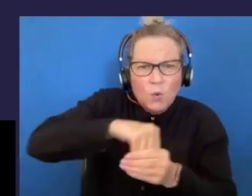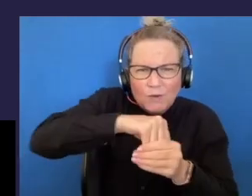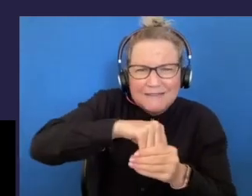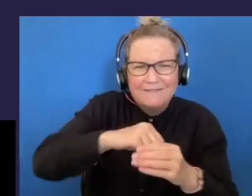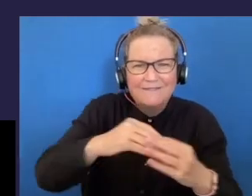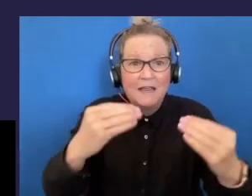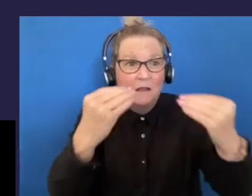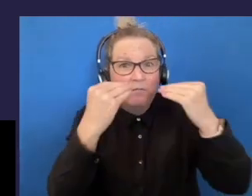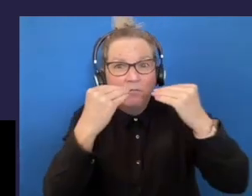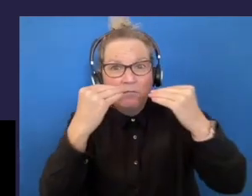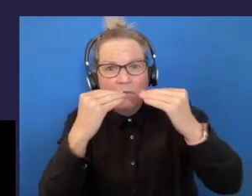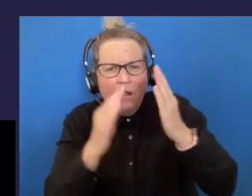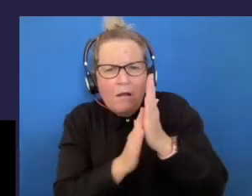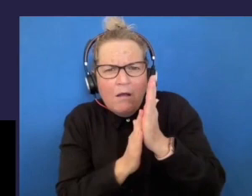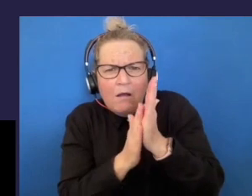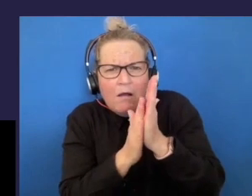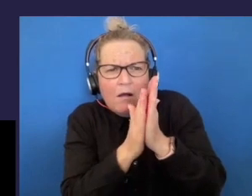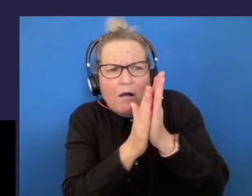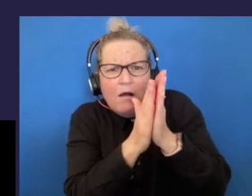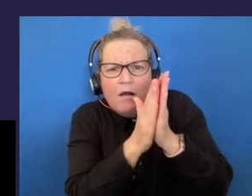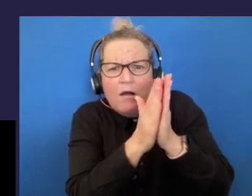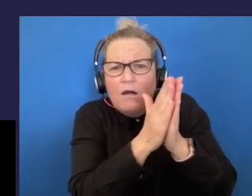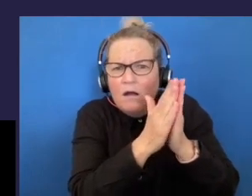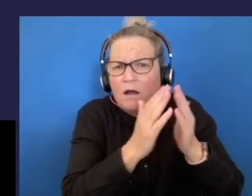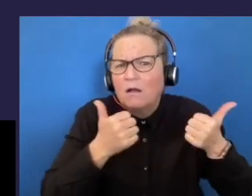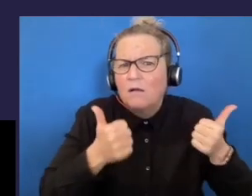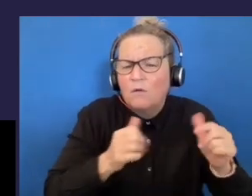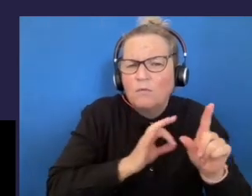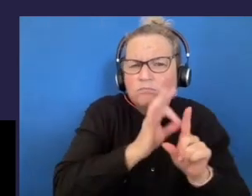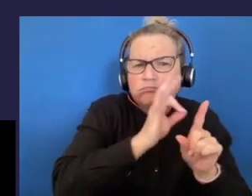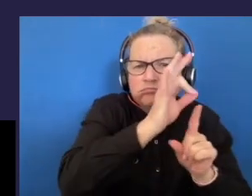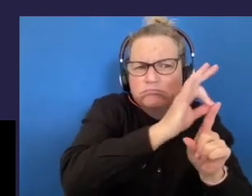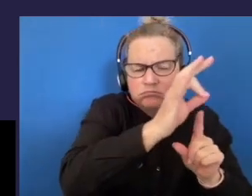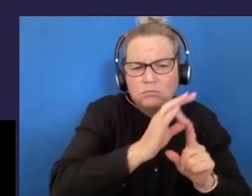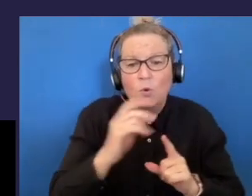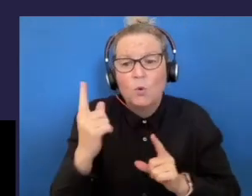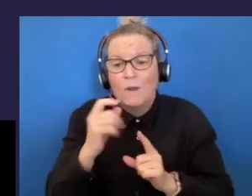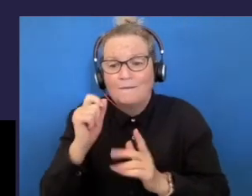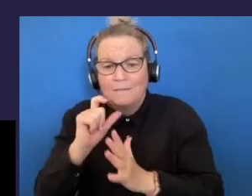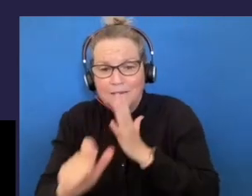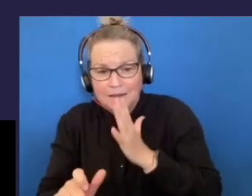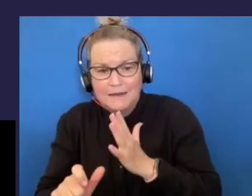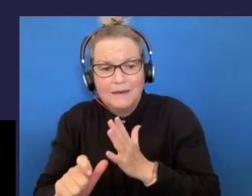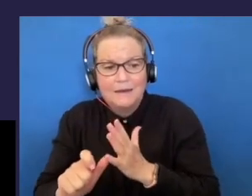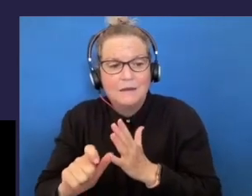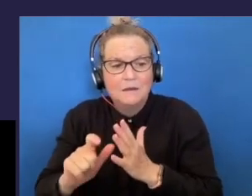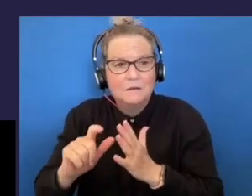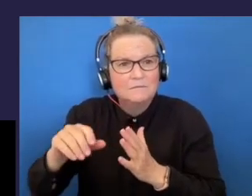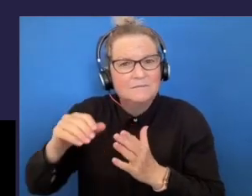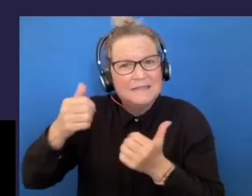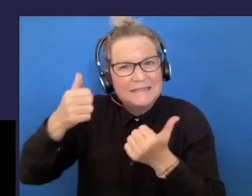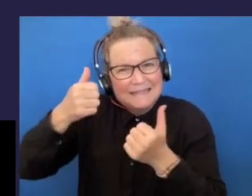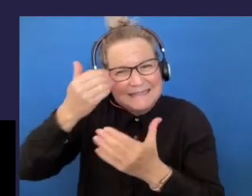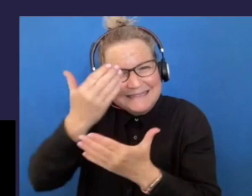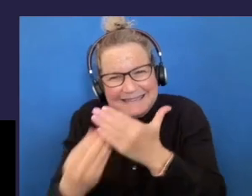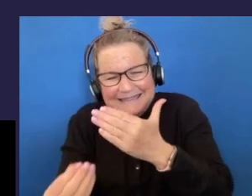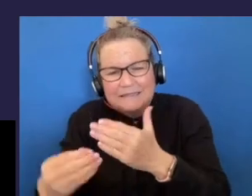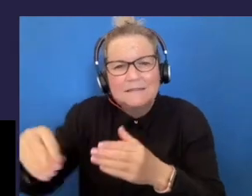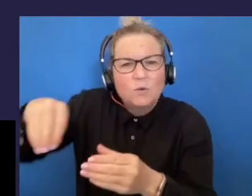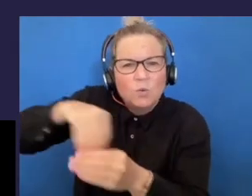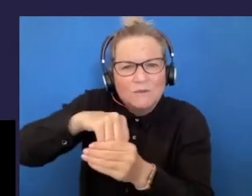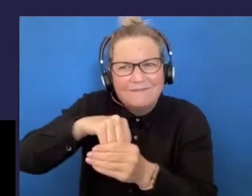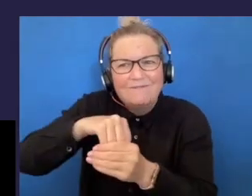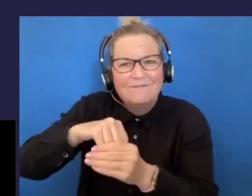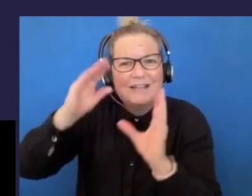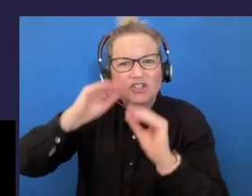academically and socially. Students with disability who access inclusive education are more likely to graduate high school and